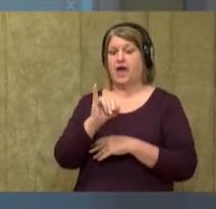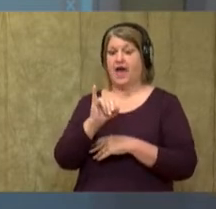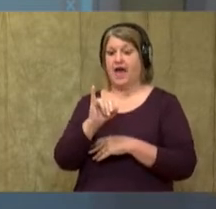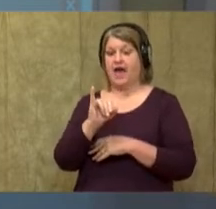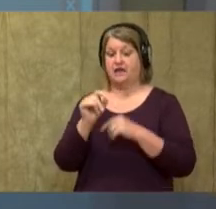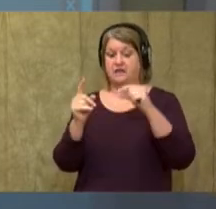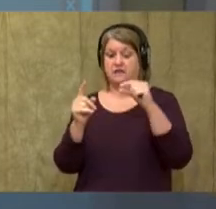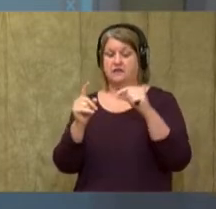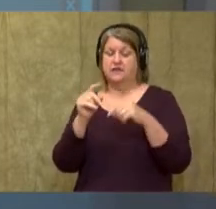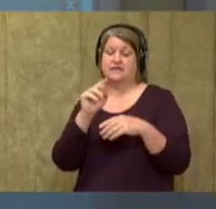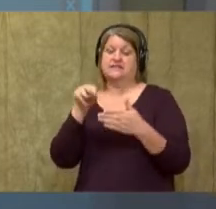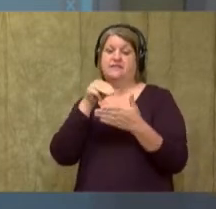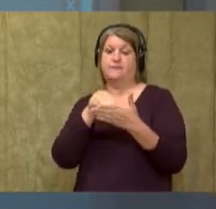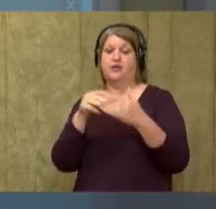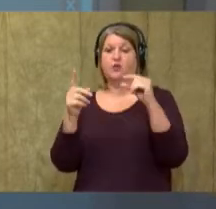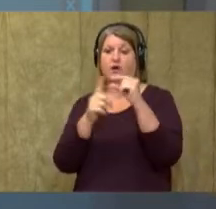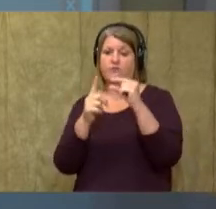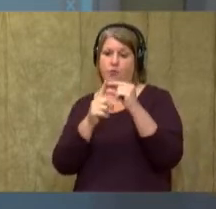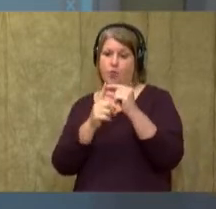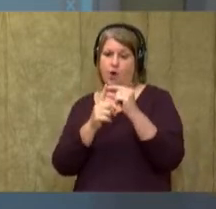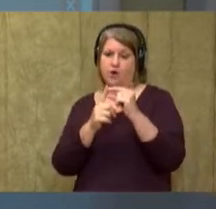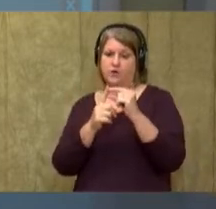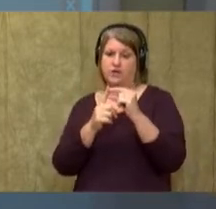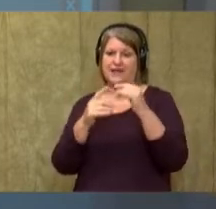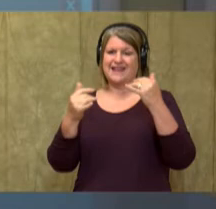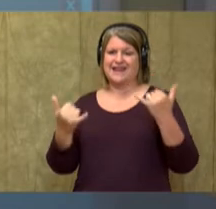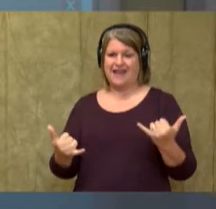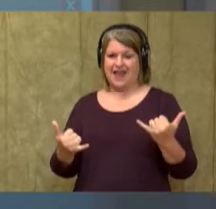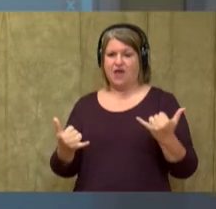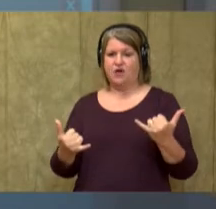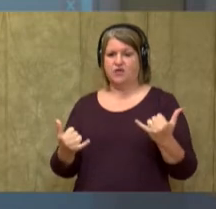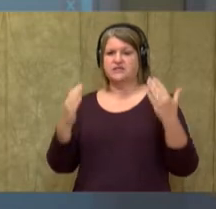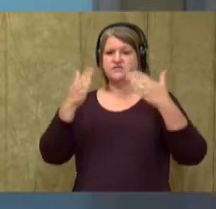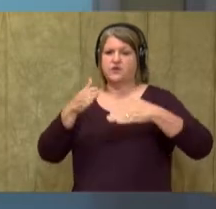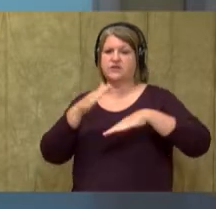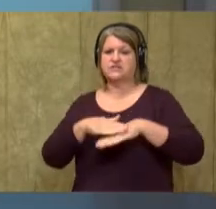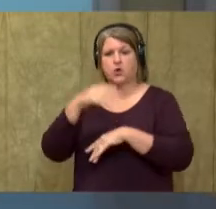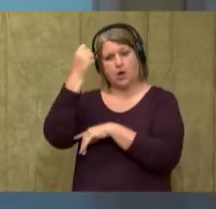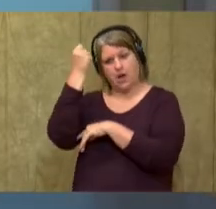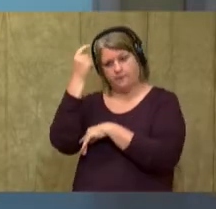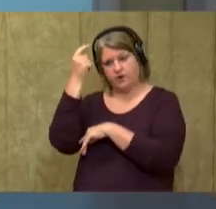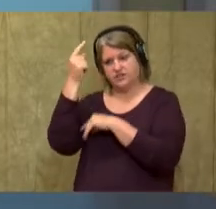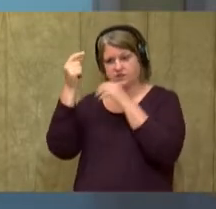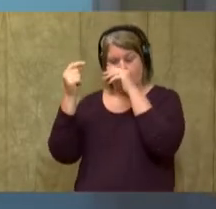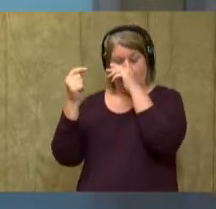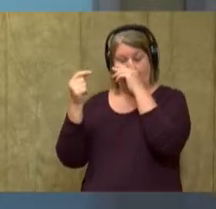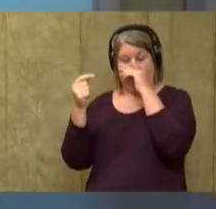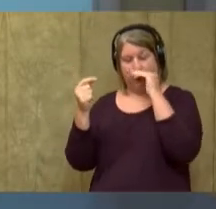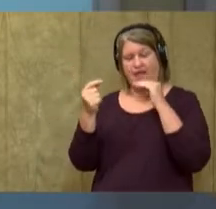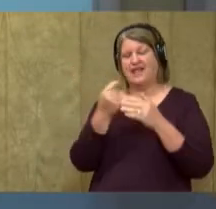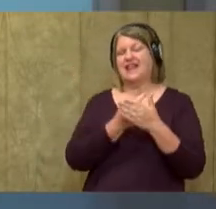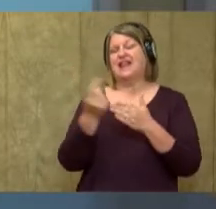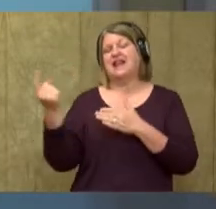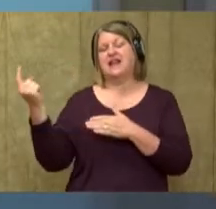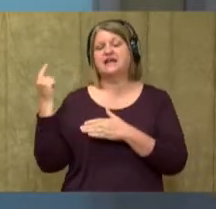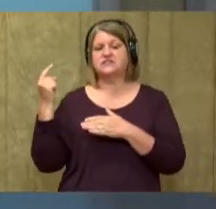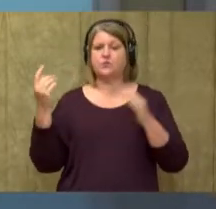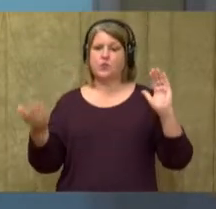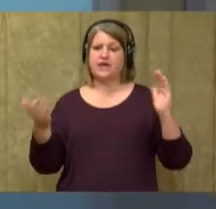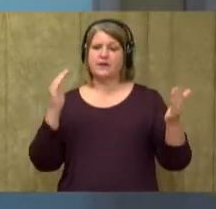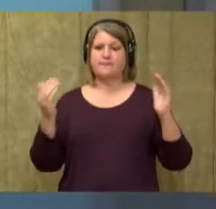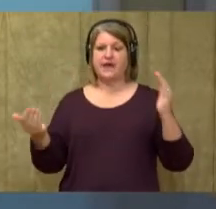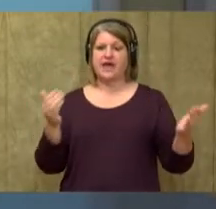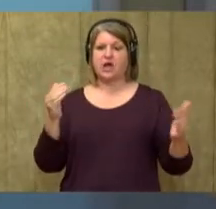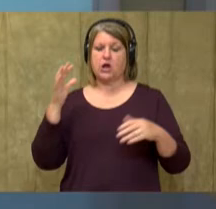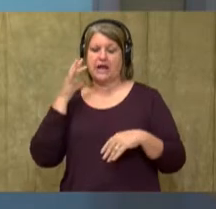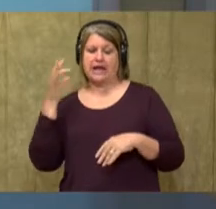with the oo sound. Let's jump into our comprehension. Last week, we compared cats and dogs. We looked